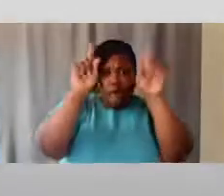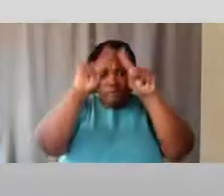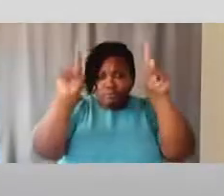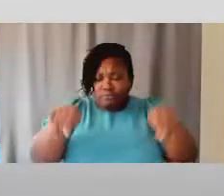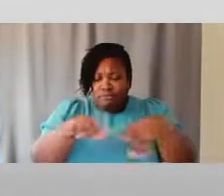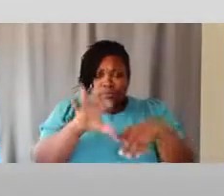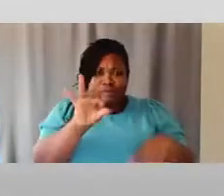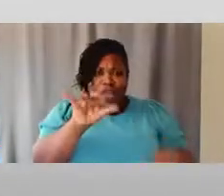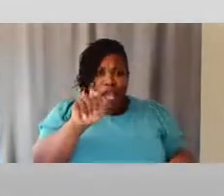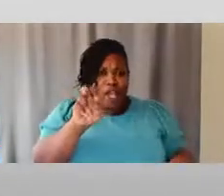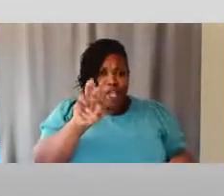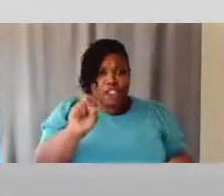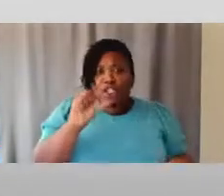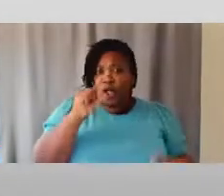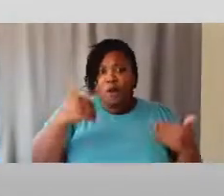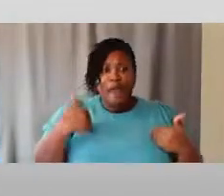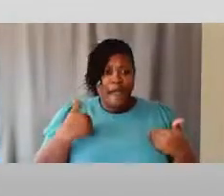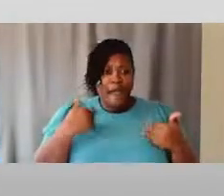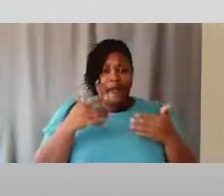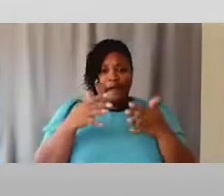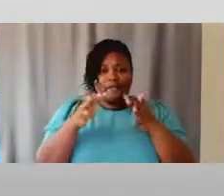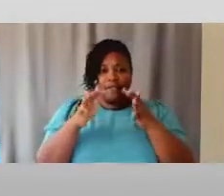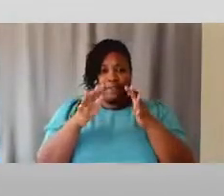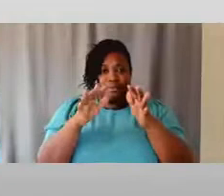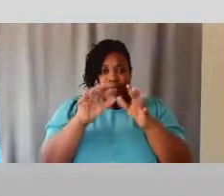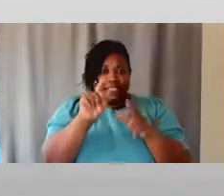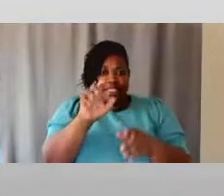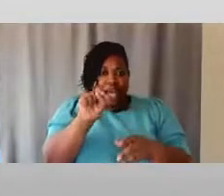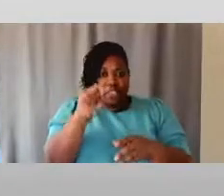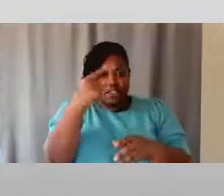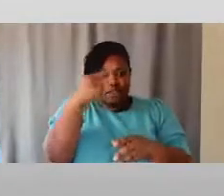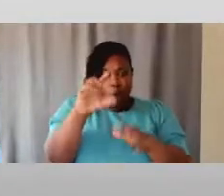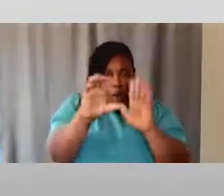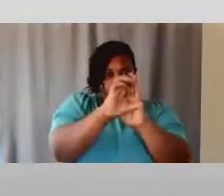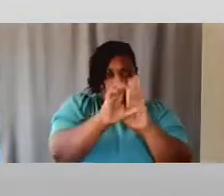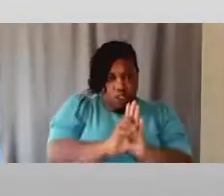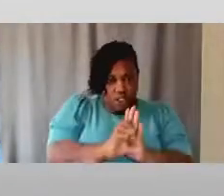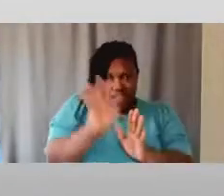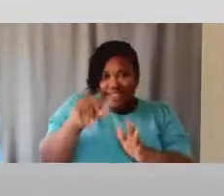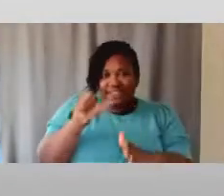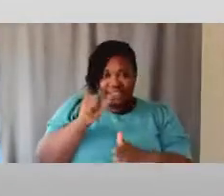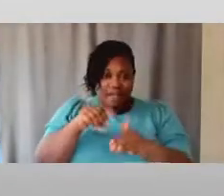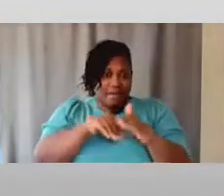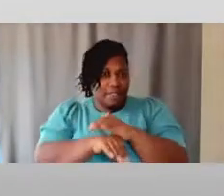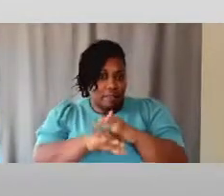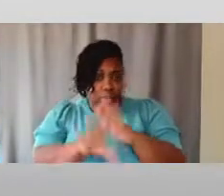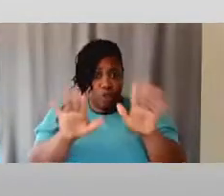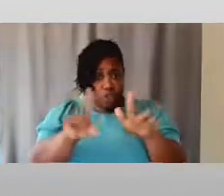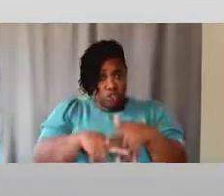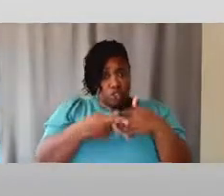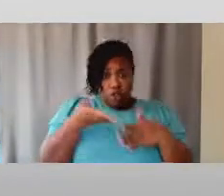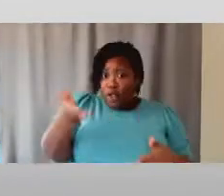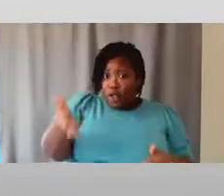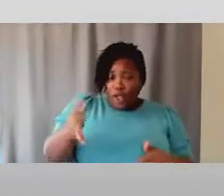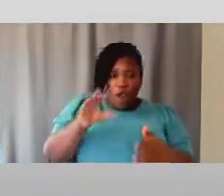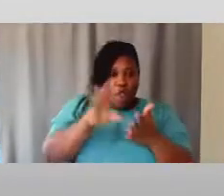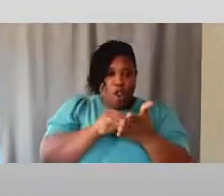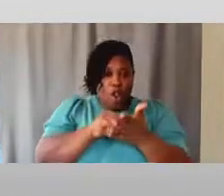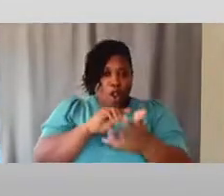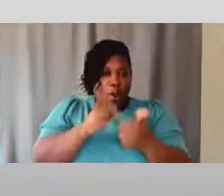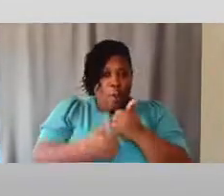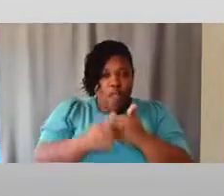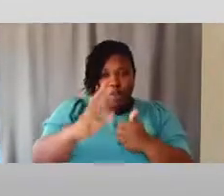pictures. This isn't accessible. You can start there and learn where to get your voice and learn where to get your footing.